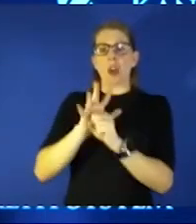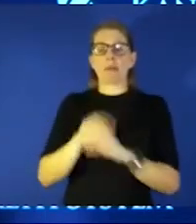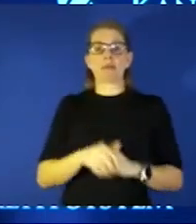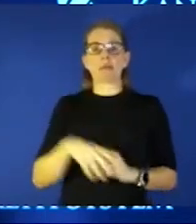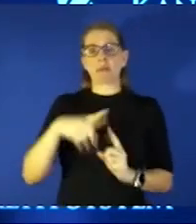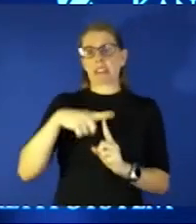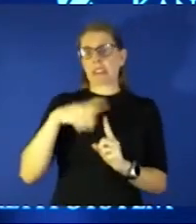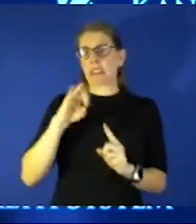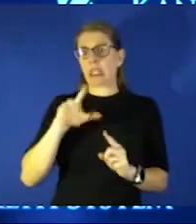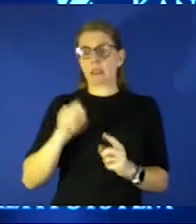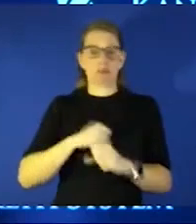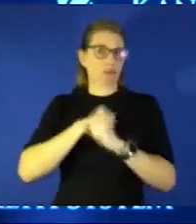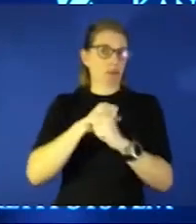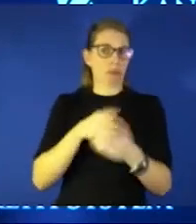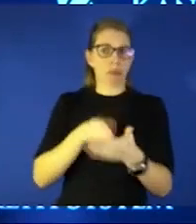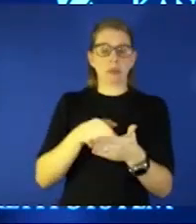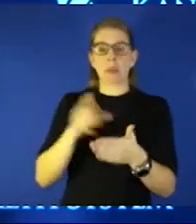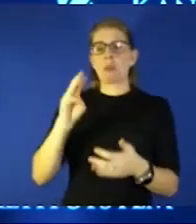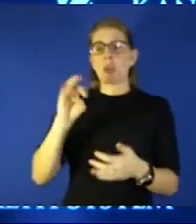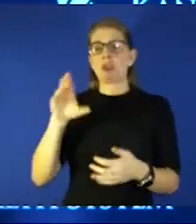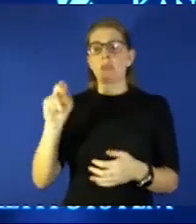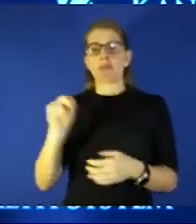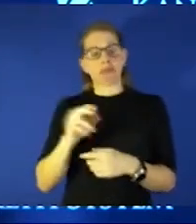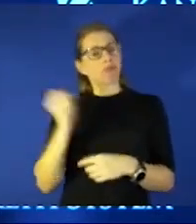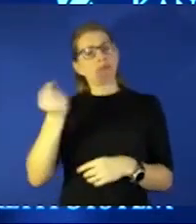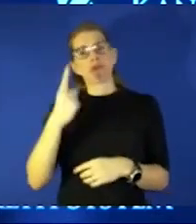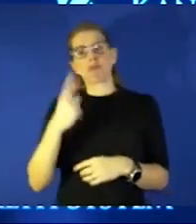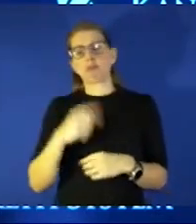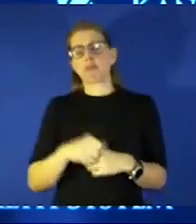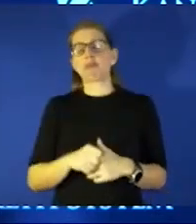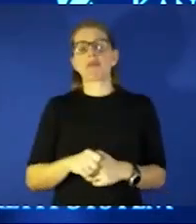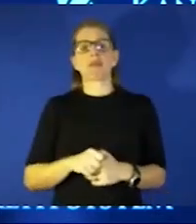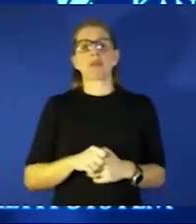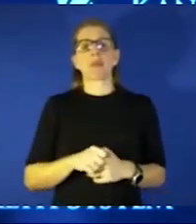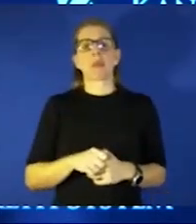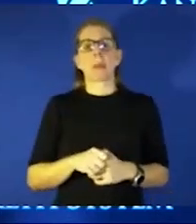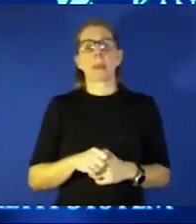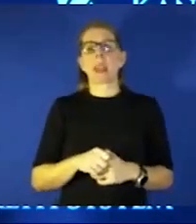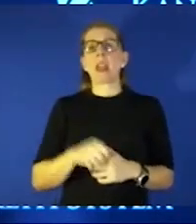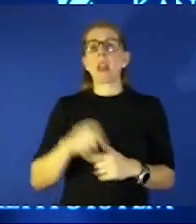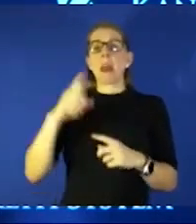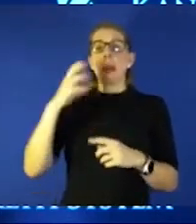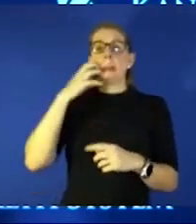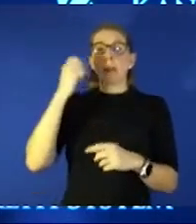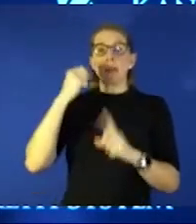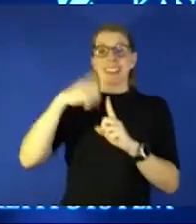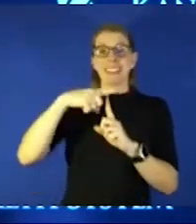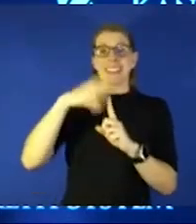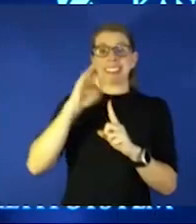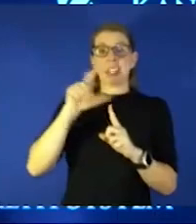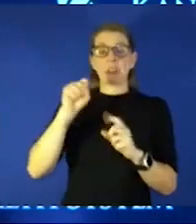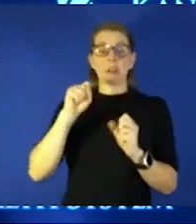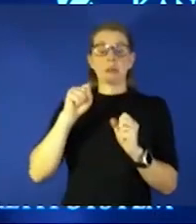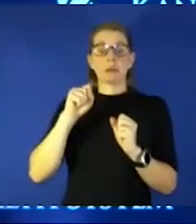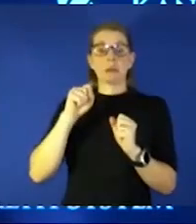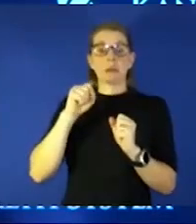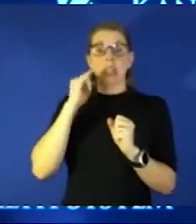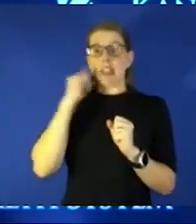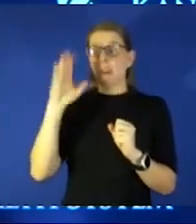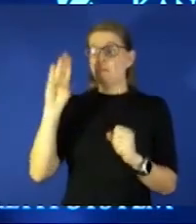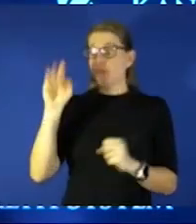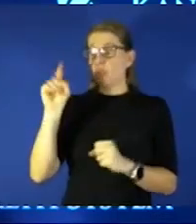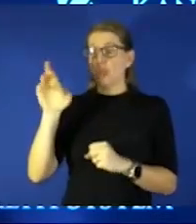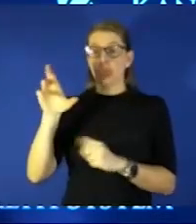your antibody levels decline you can still get a lot of protection from vaccination because those memory t cells stick around and when you get a boost you're not only boosting your your